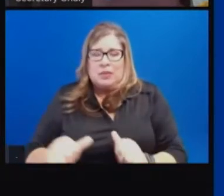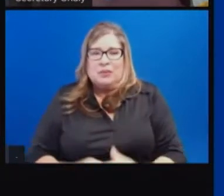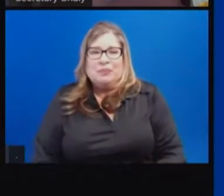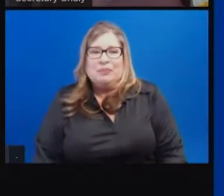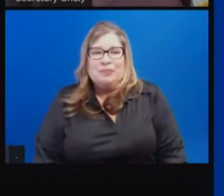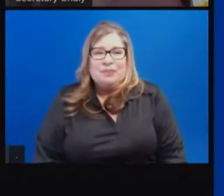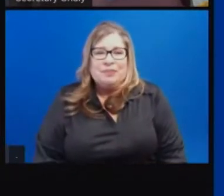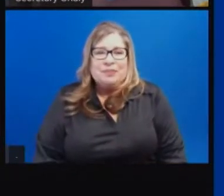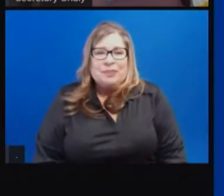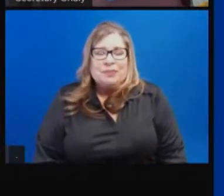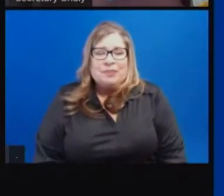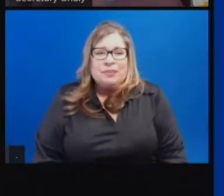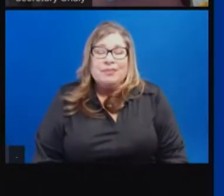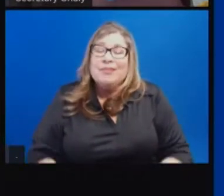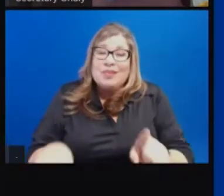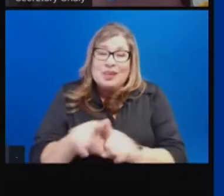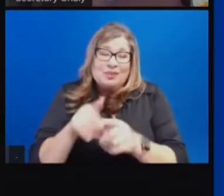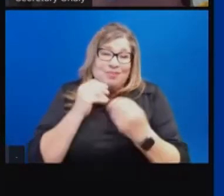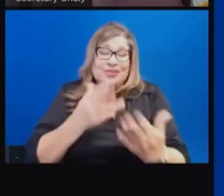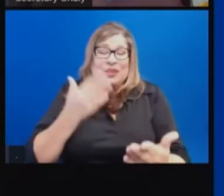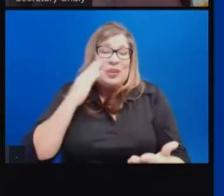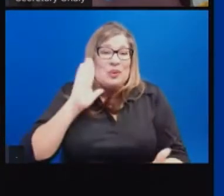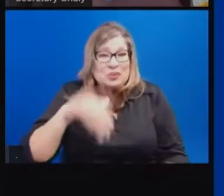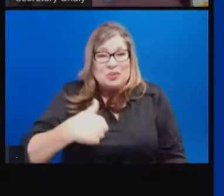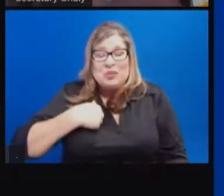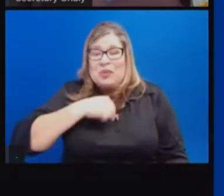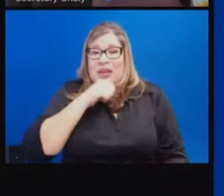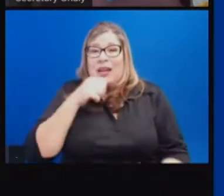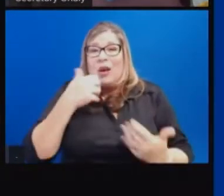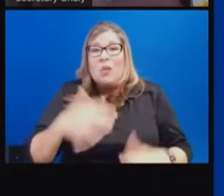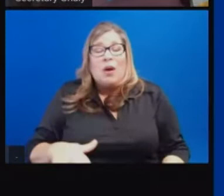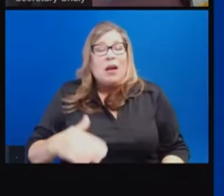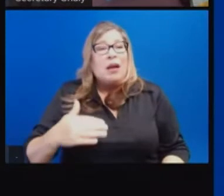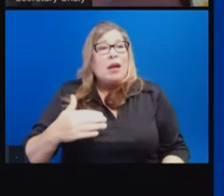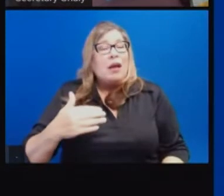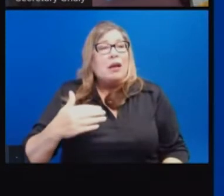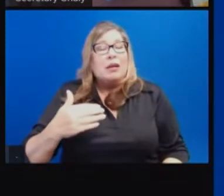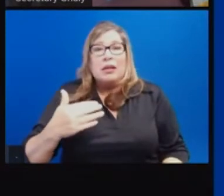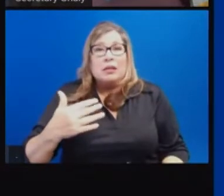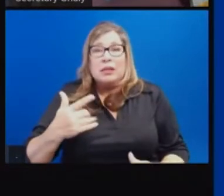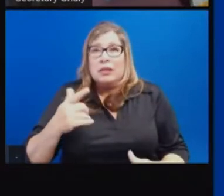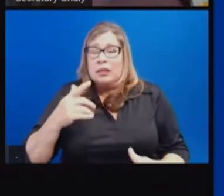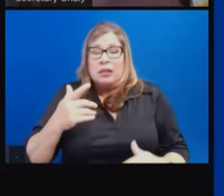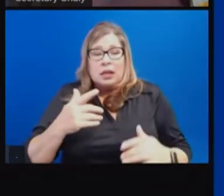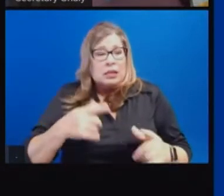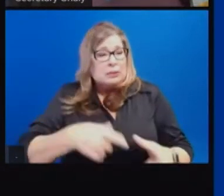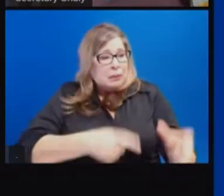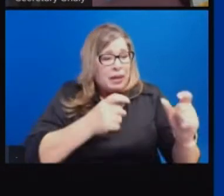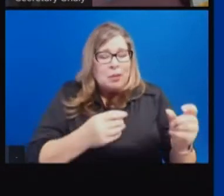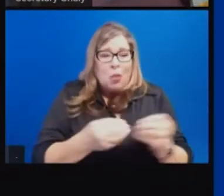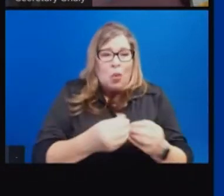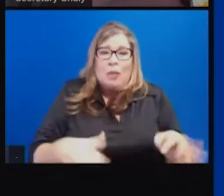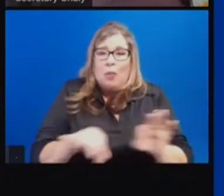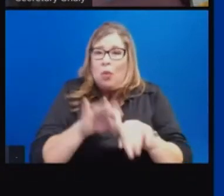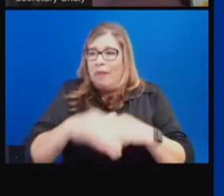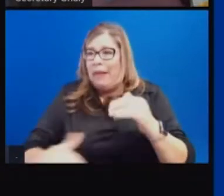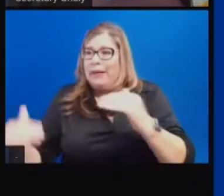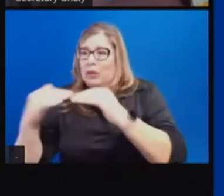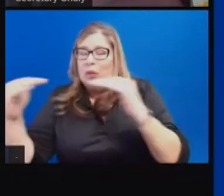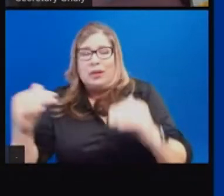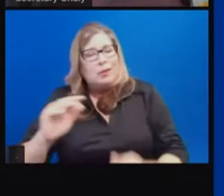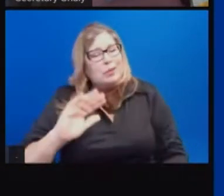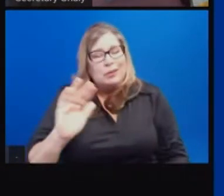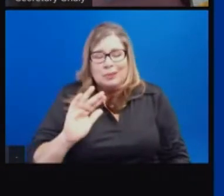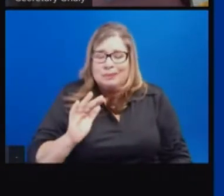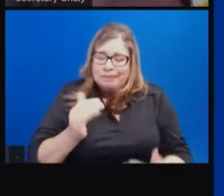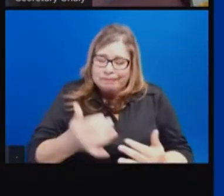that we don't want to have equity and speed at odds to one another. It's an important equity principle